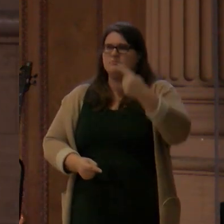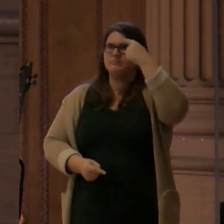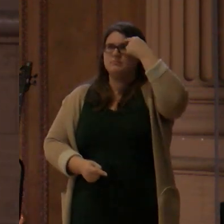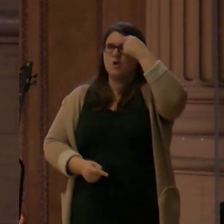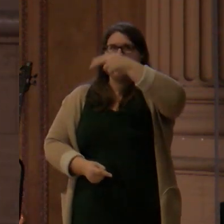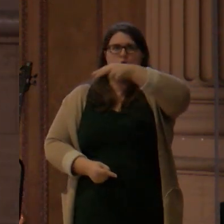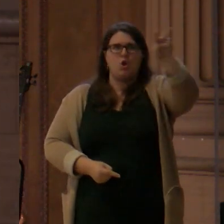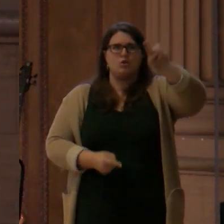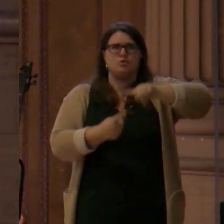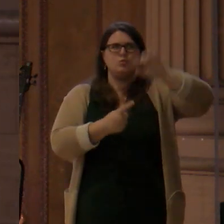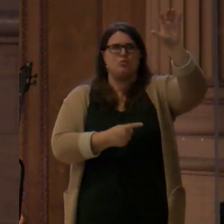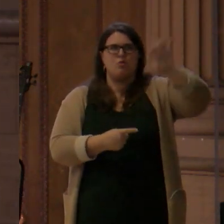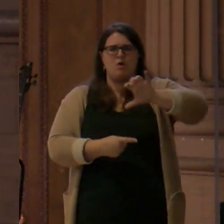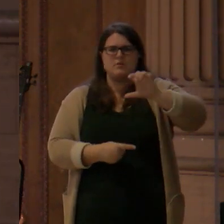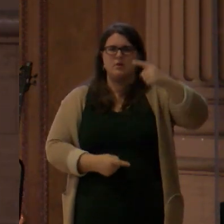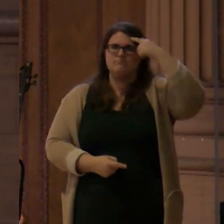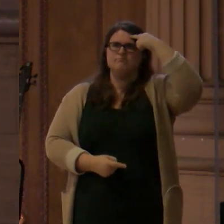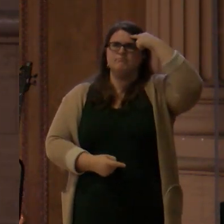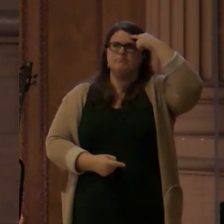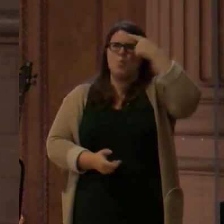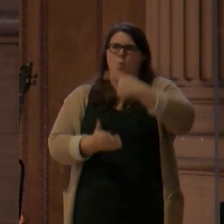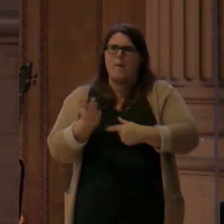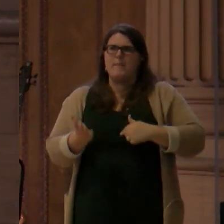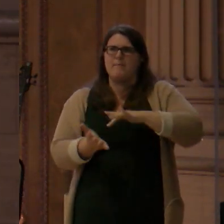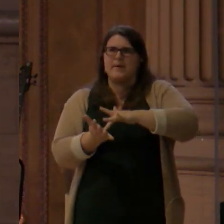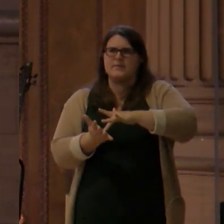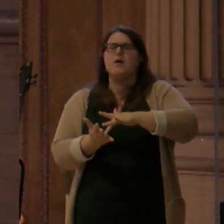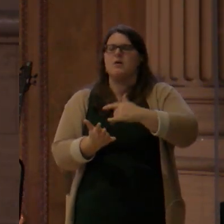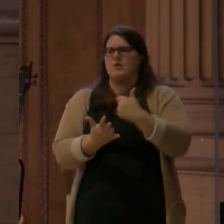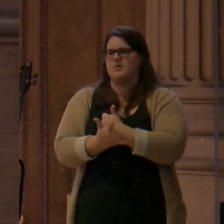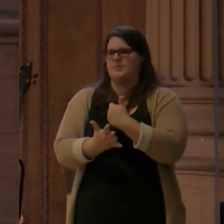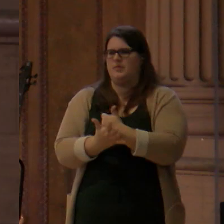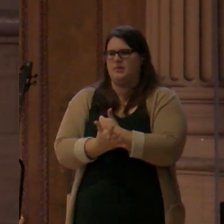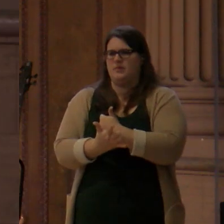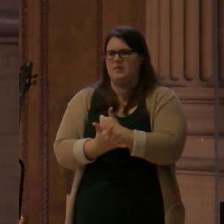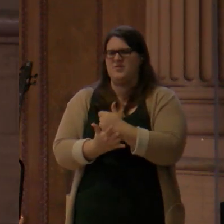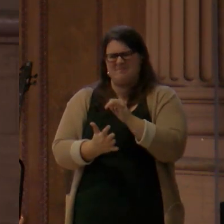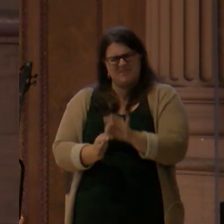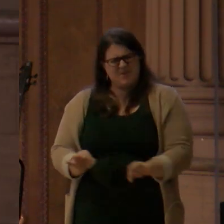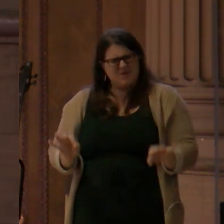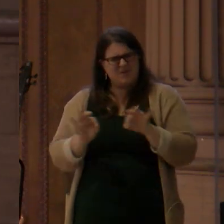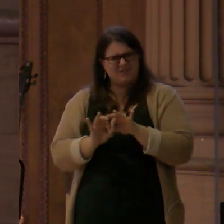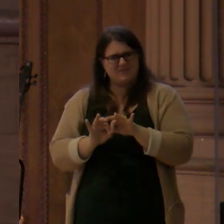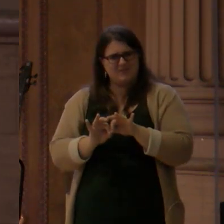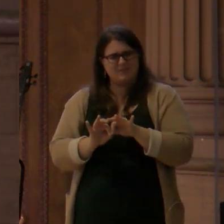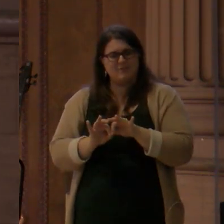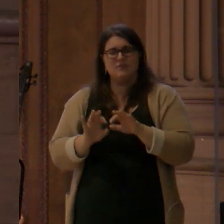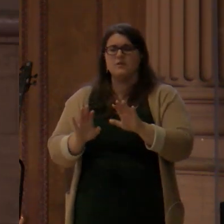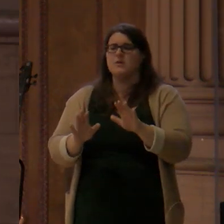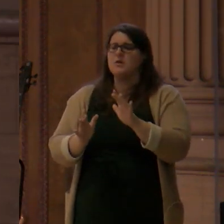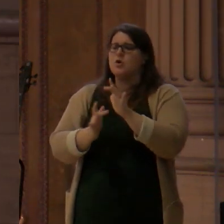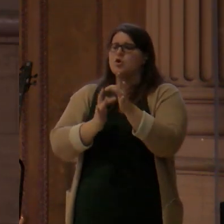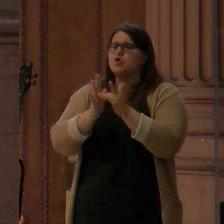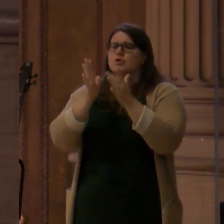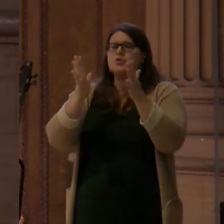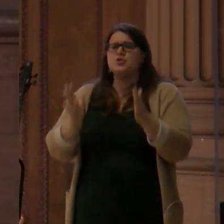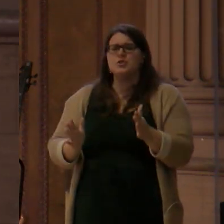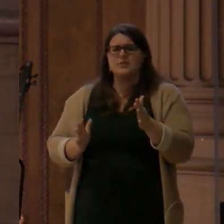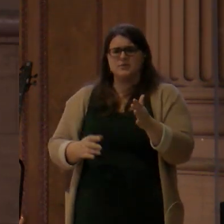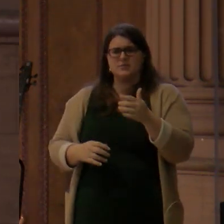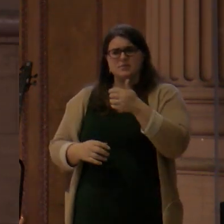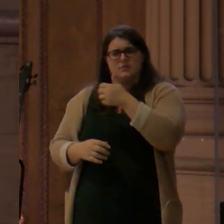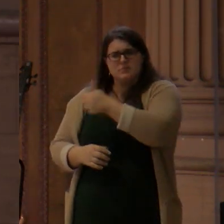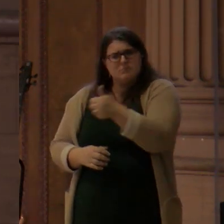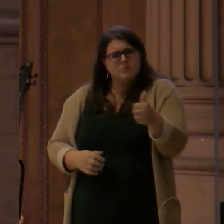live life with this kind of hope. And when we find that we lack hope, what we do is we often find a lack of belief at the